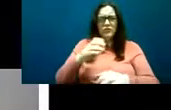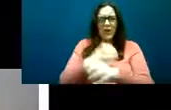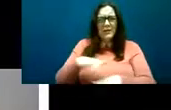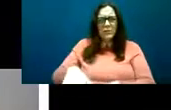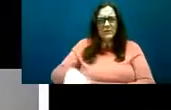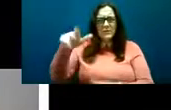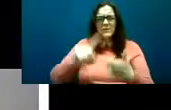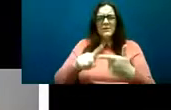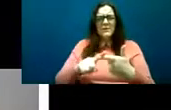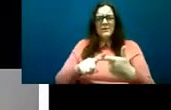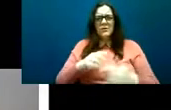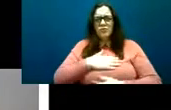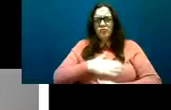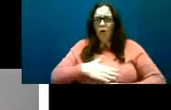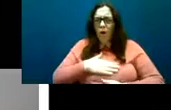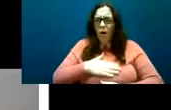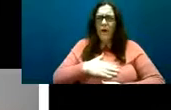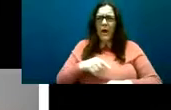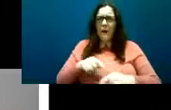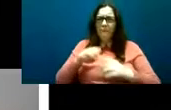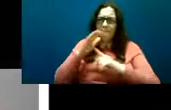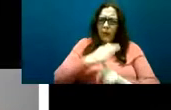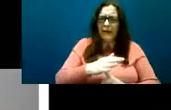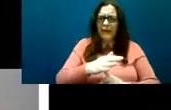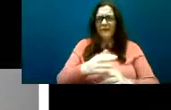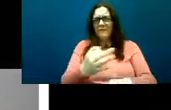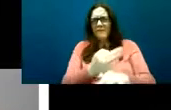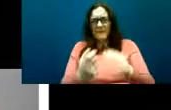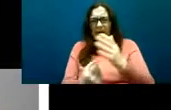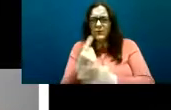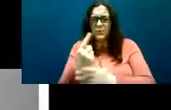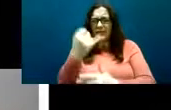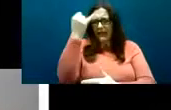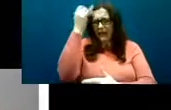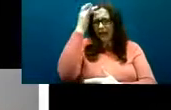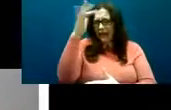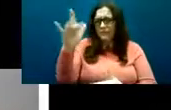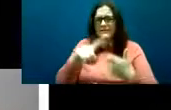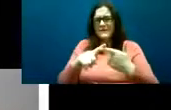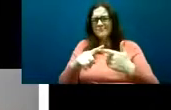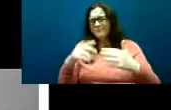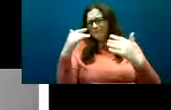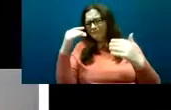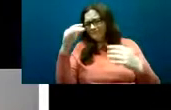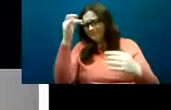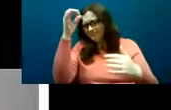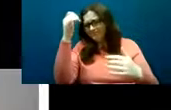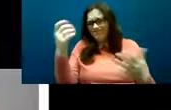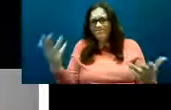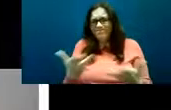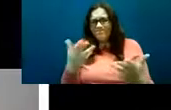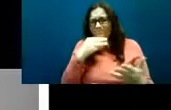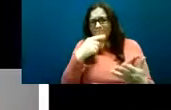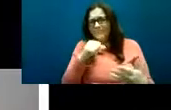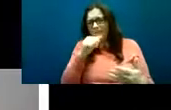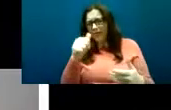shame and these psychosocial impacts of autism as well were profoundly traumatic on people in the